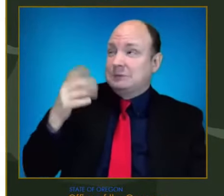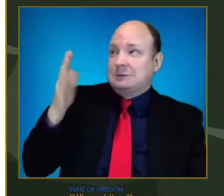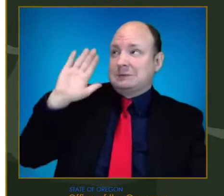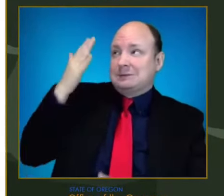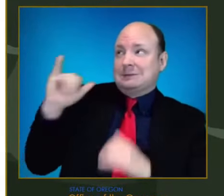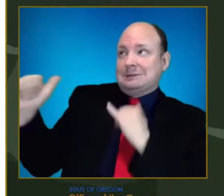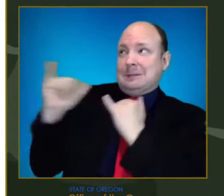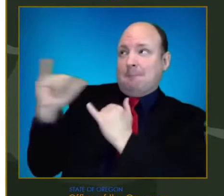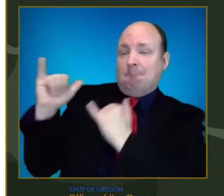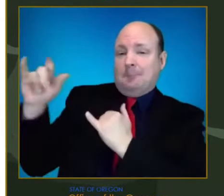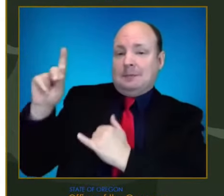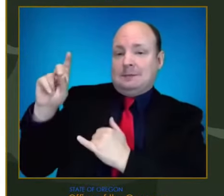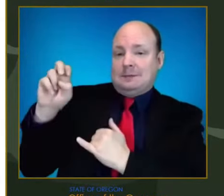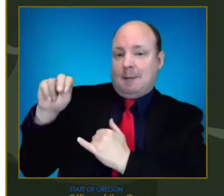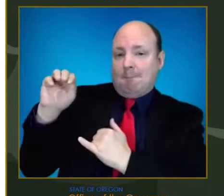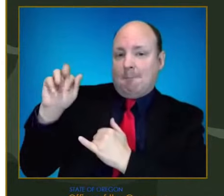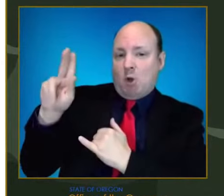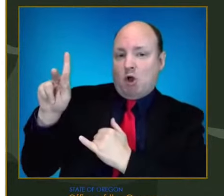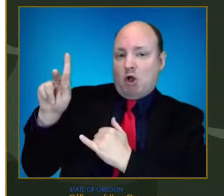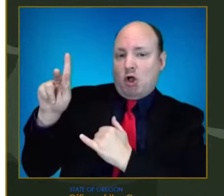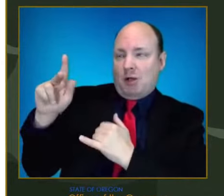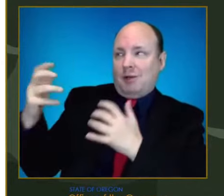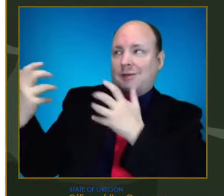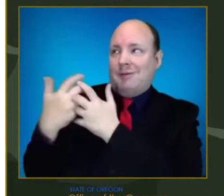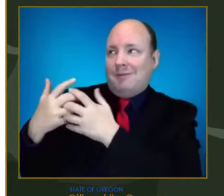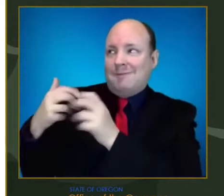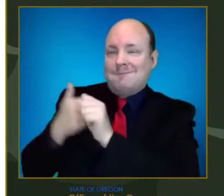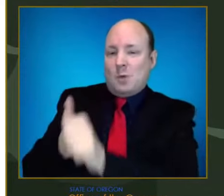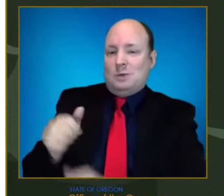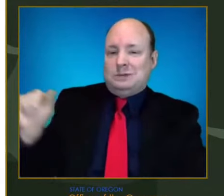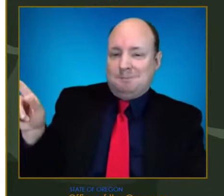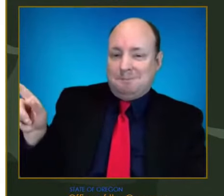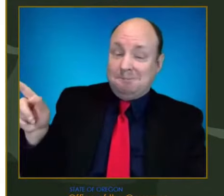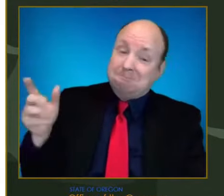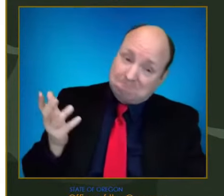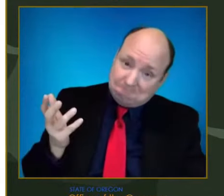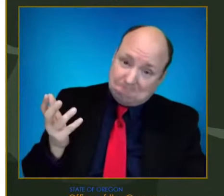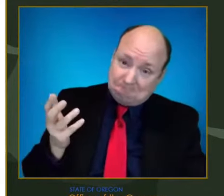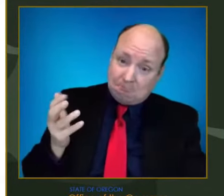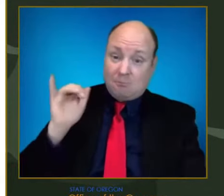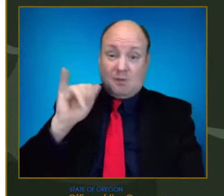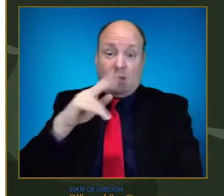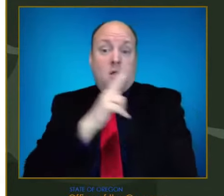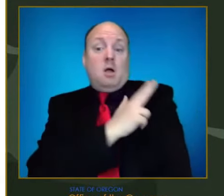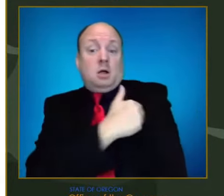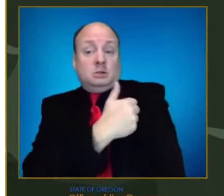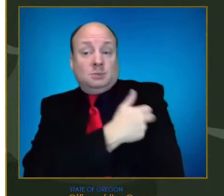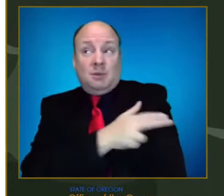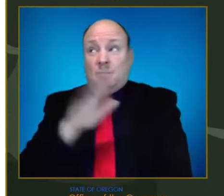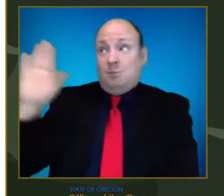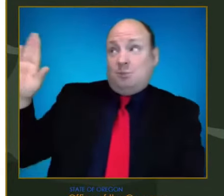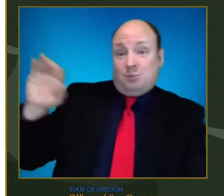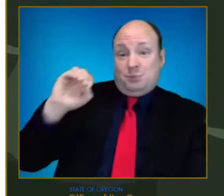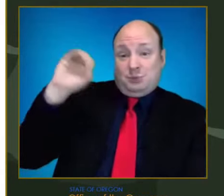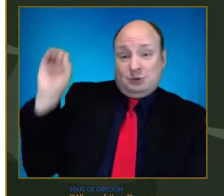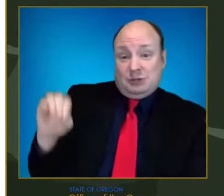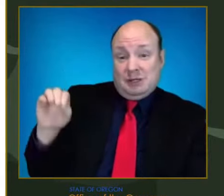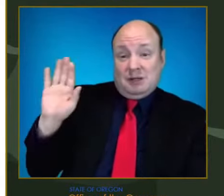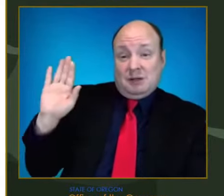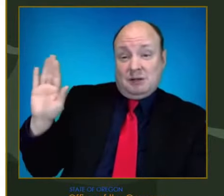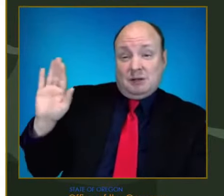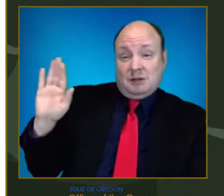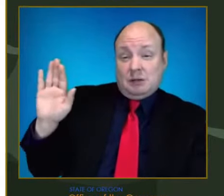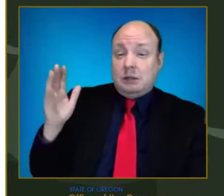that, that level of protection. What we're also seeing there is that the hospitalization rate. While there's, um, only been 63